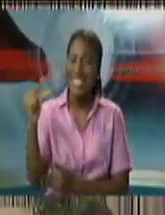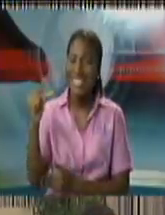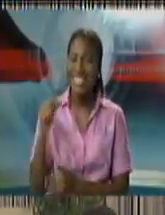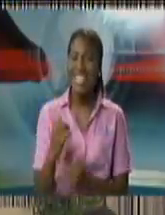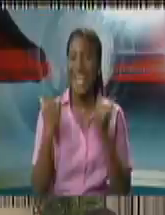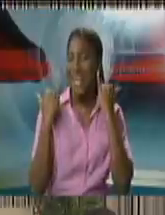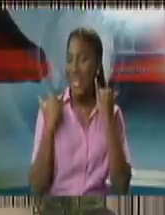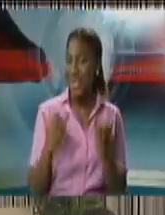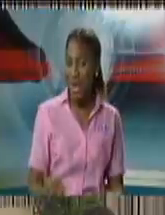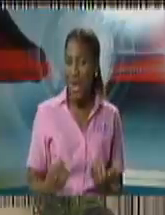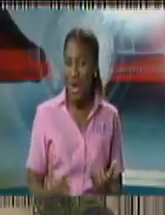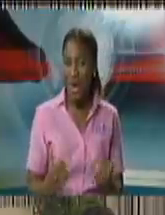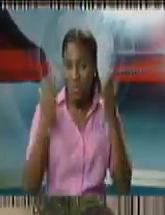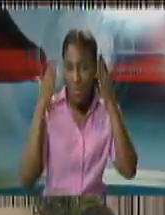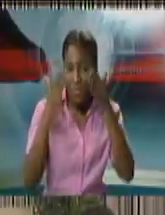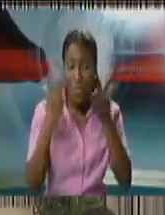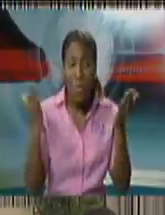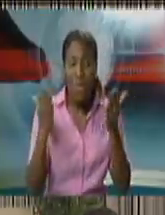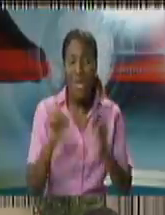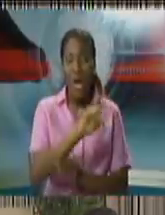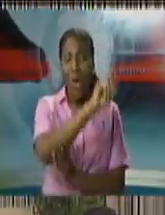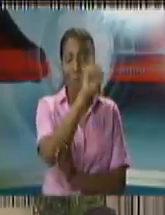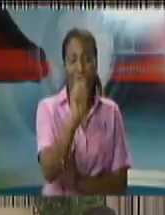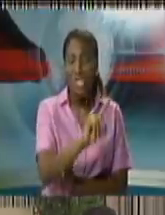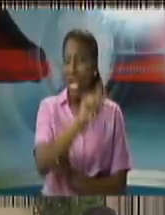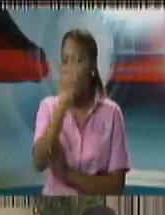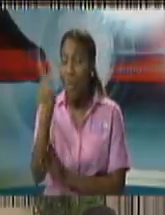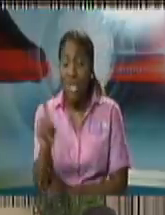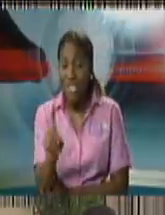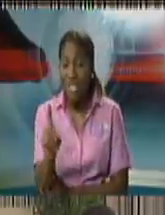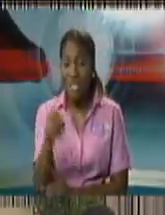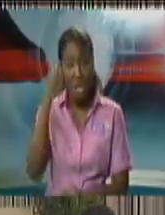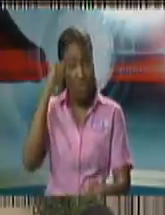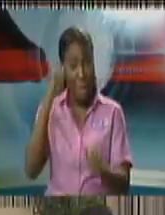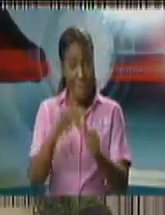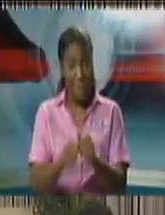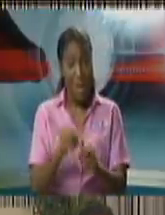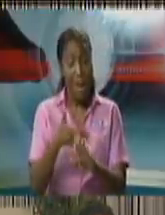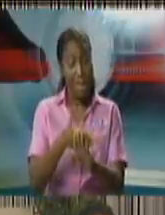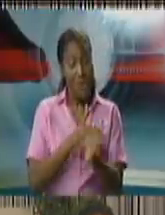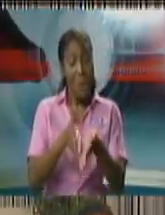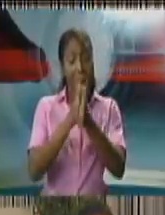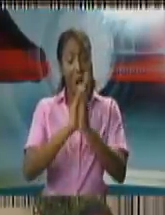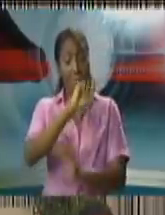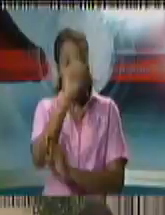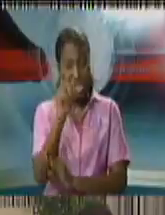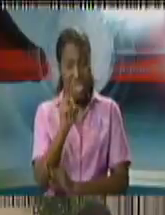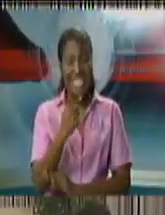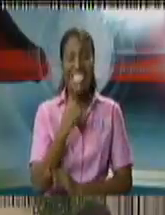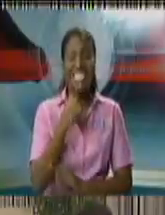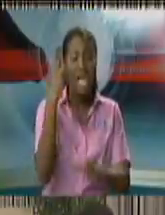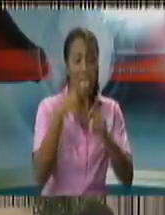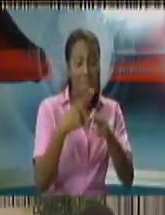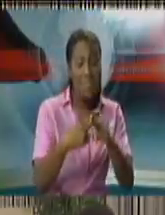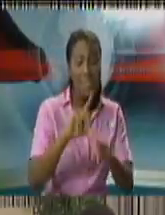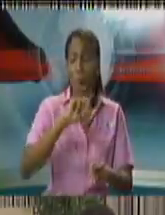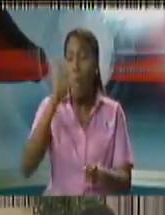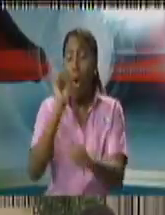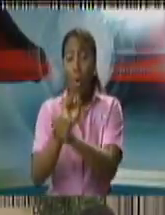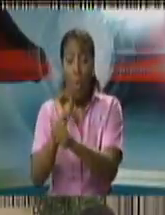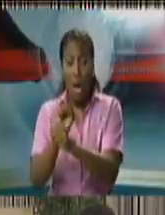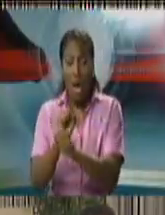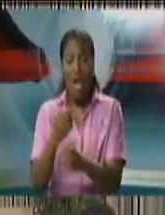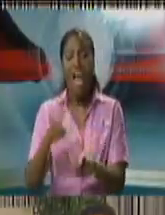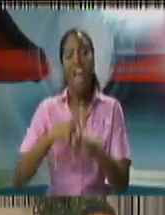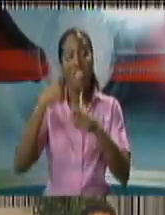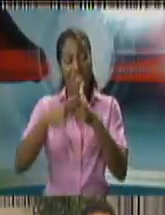we move right to the questions the floor is now open remember to identify yourself and the media house you represent before posing